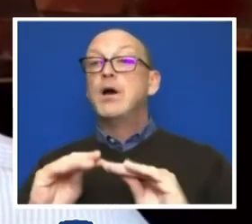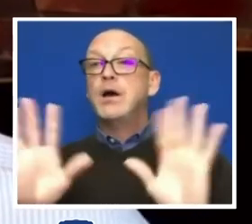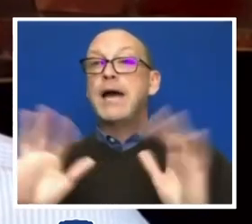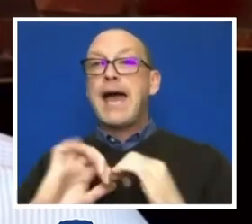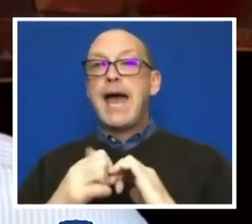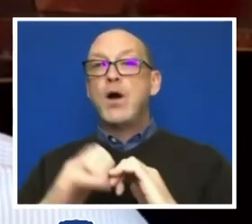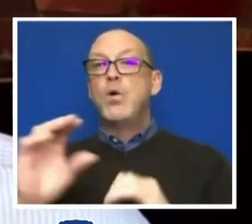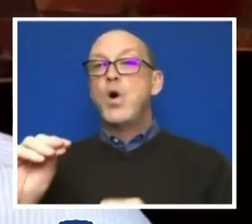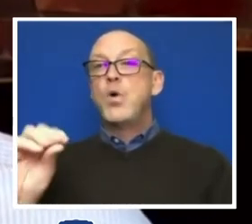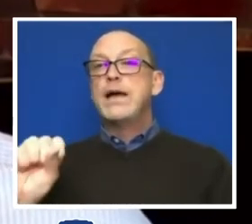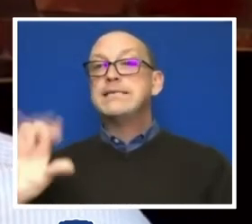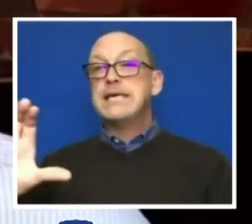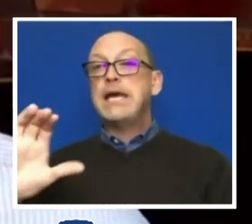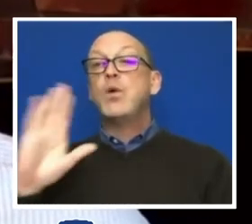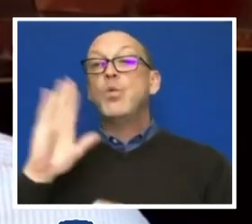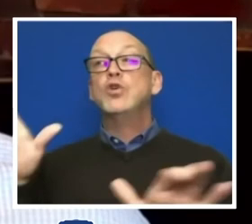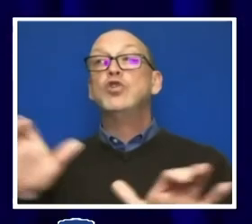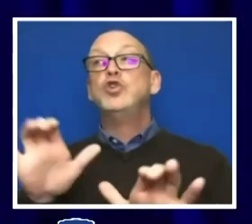Conduct does its work.